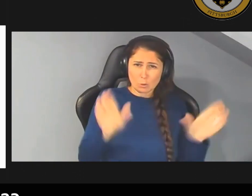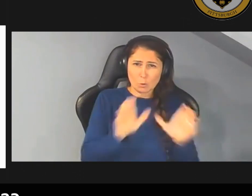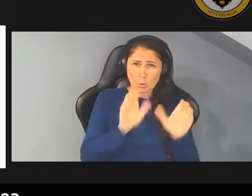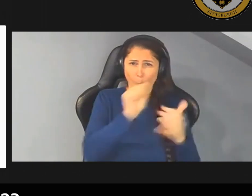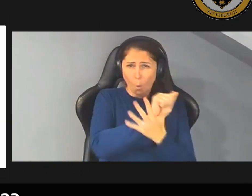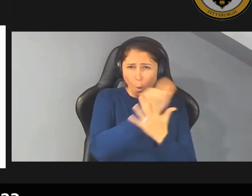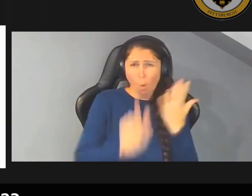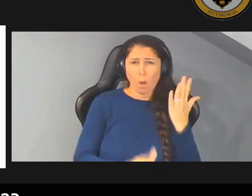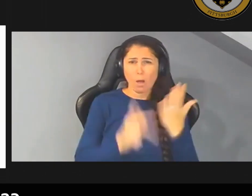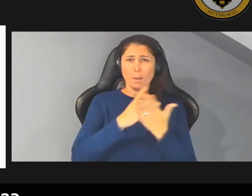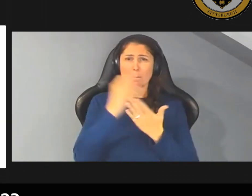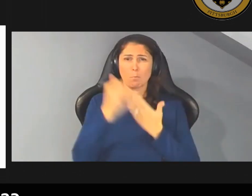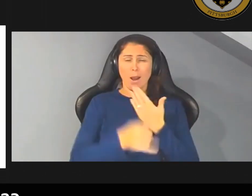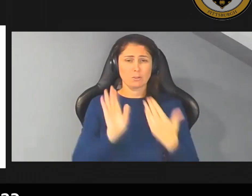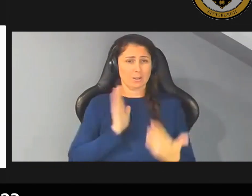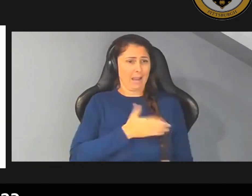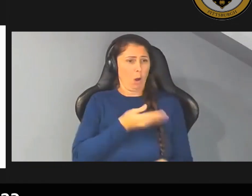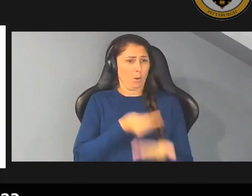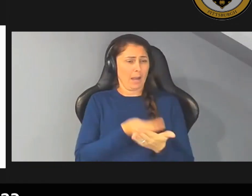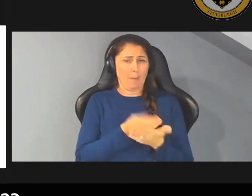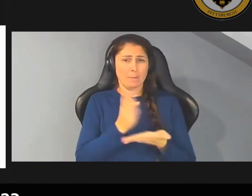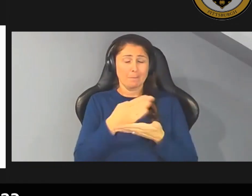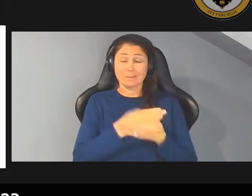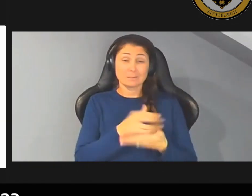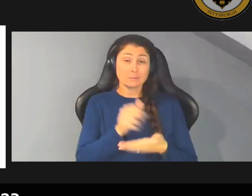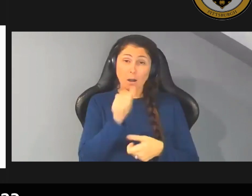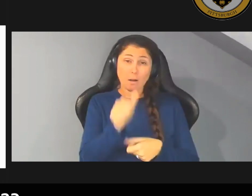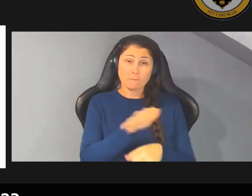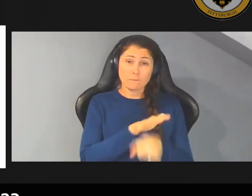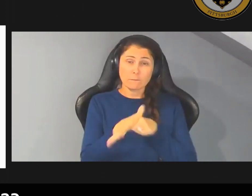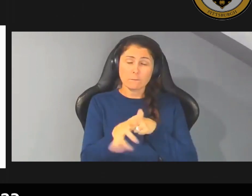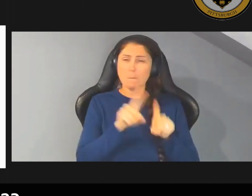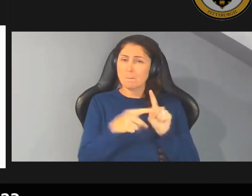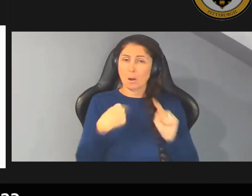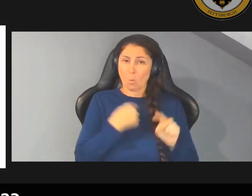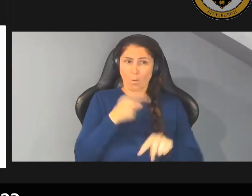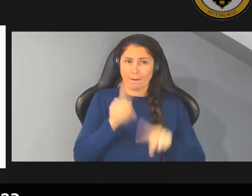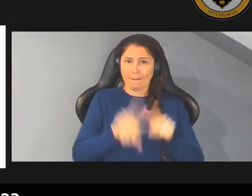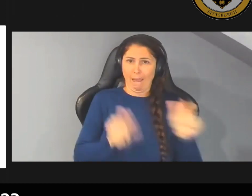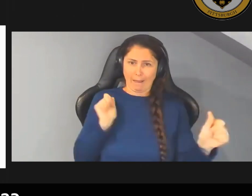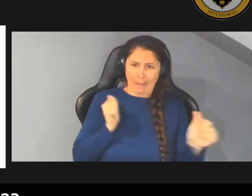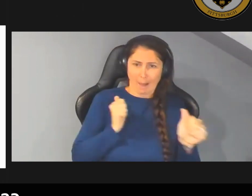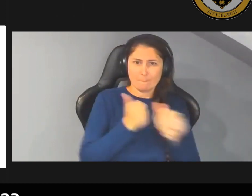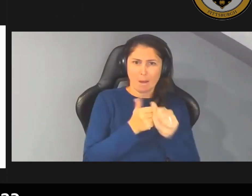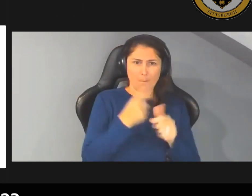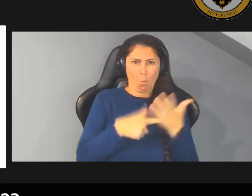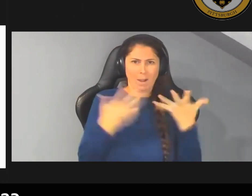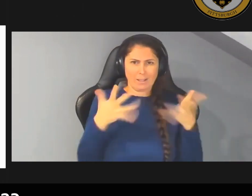that are capital budget which isn't enough but we can't even keep up with what is in there